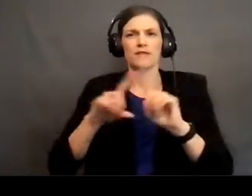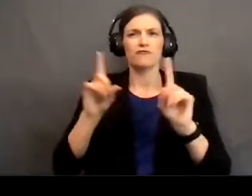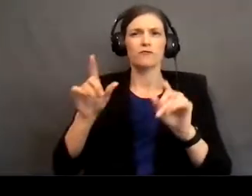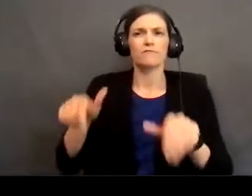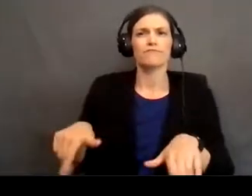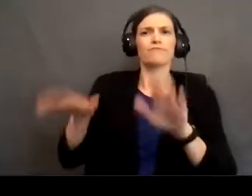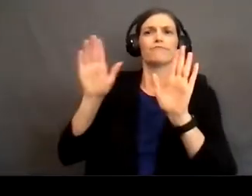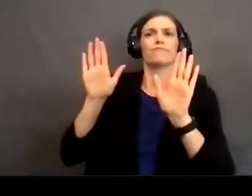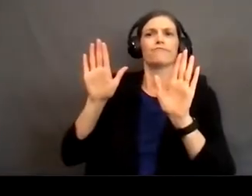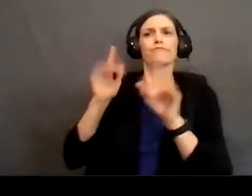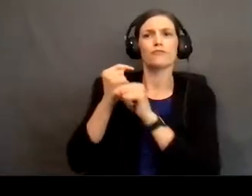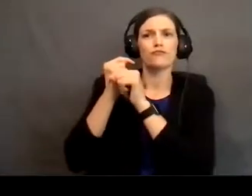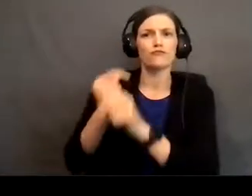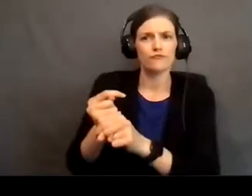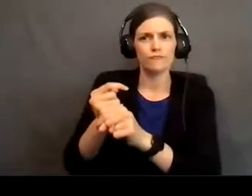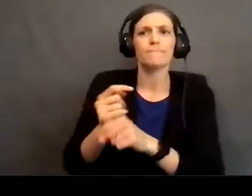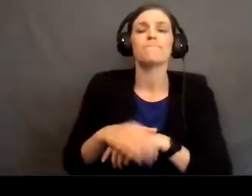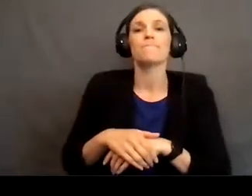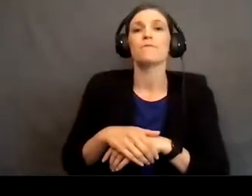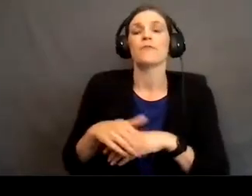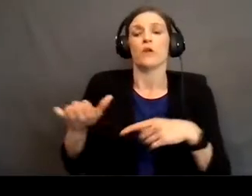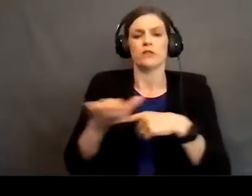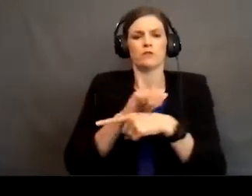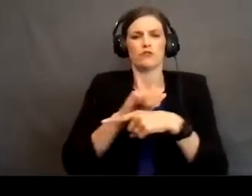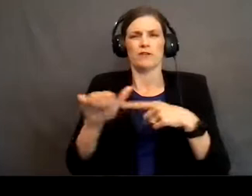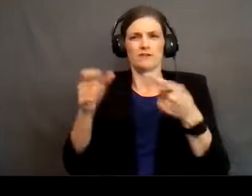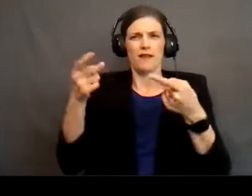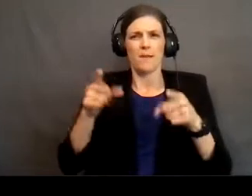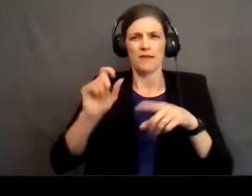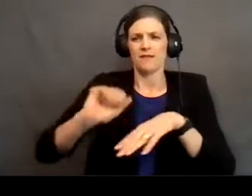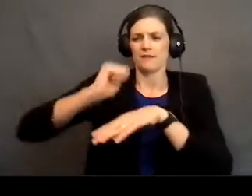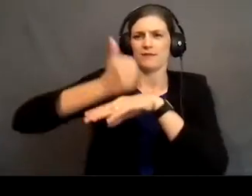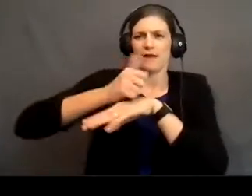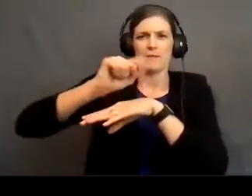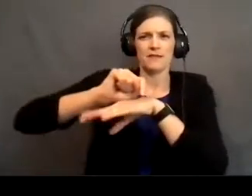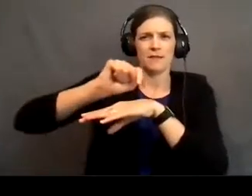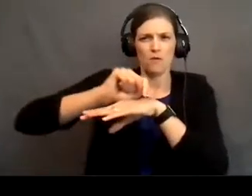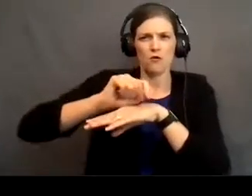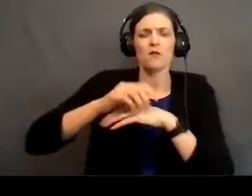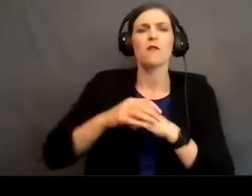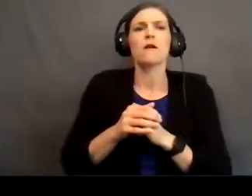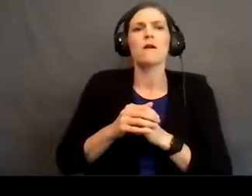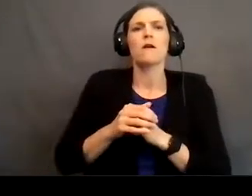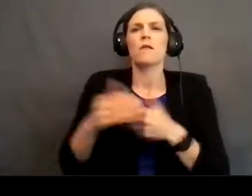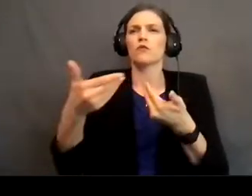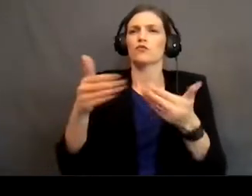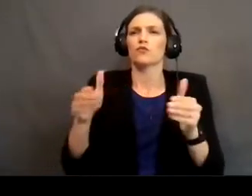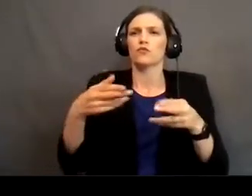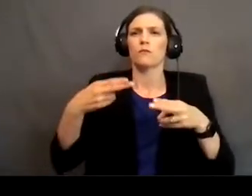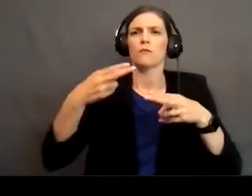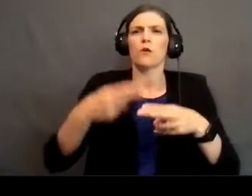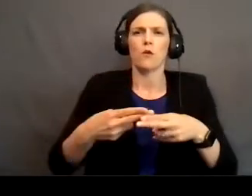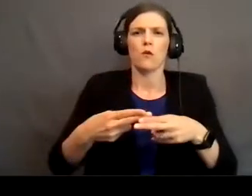rituals, there was this practice that happened. When they set up the temple, there's this room called the